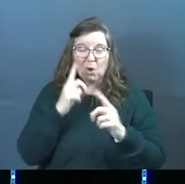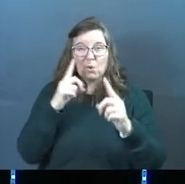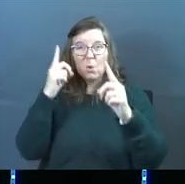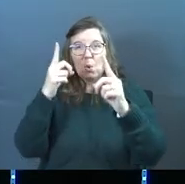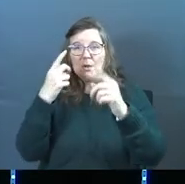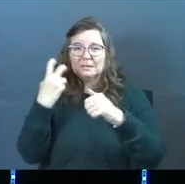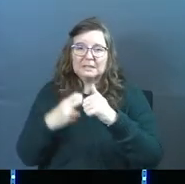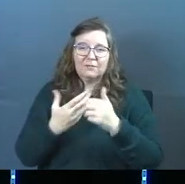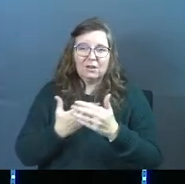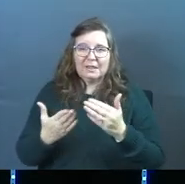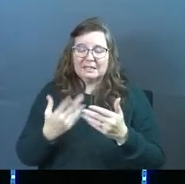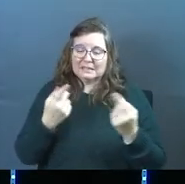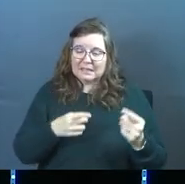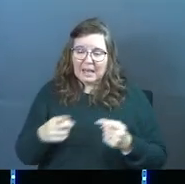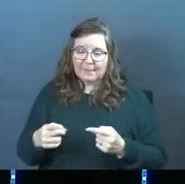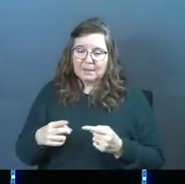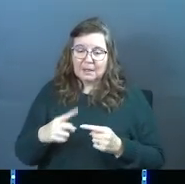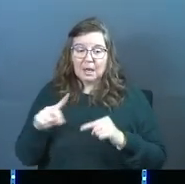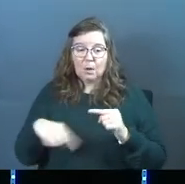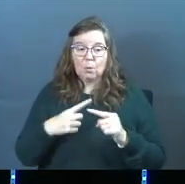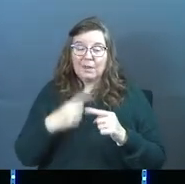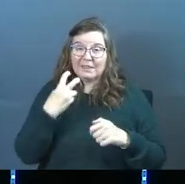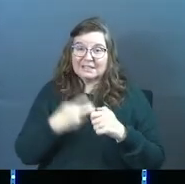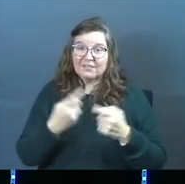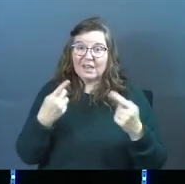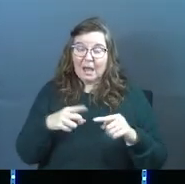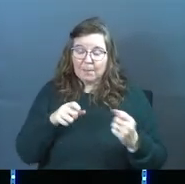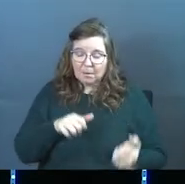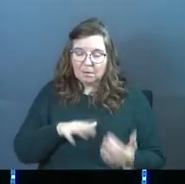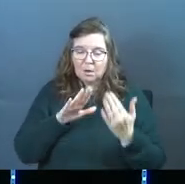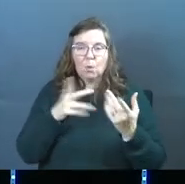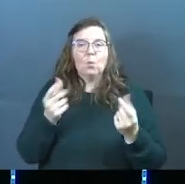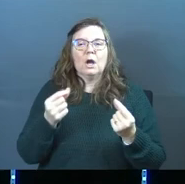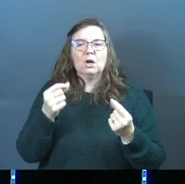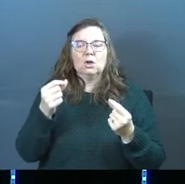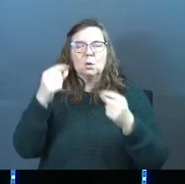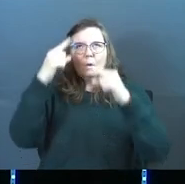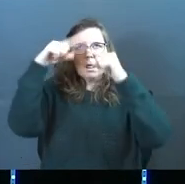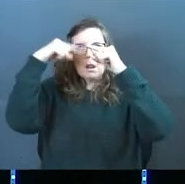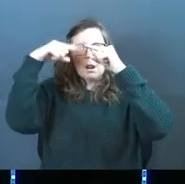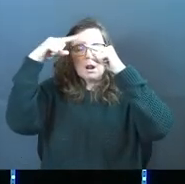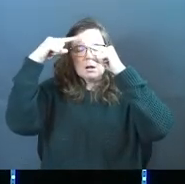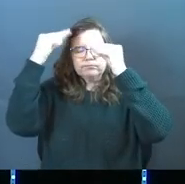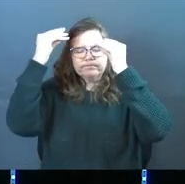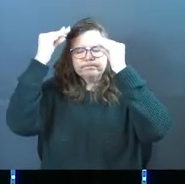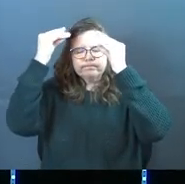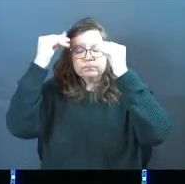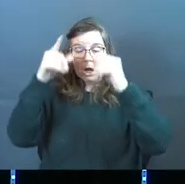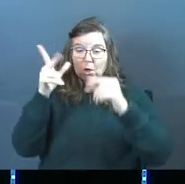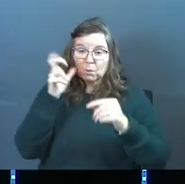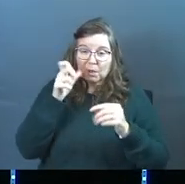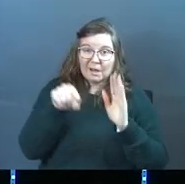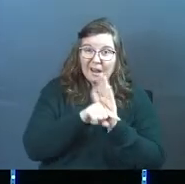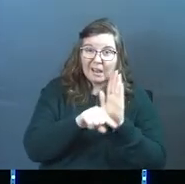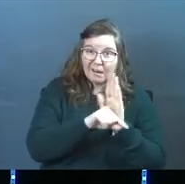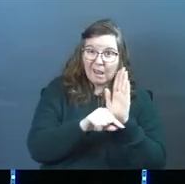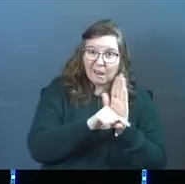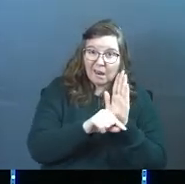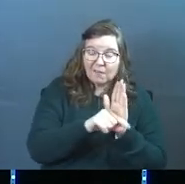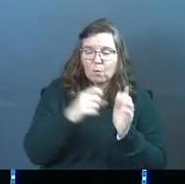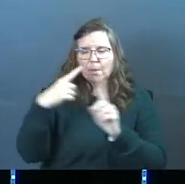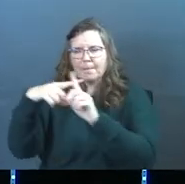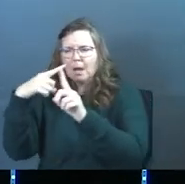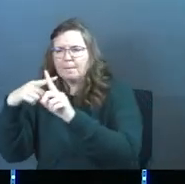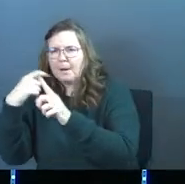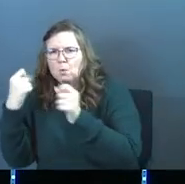goals and difficulty is happening. And when the difficulty happens, what are you hearing in the background? Are you hearing that everything is hopeless